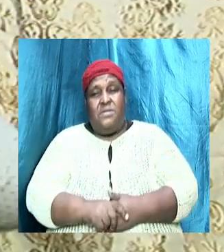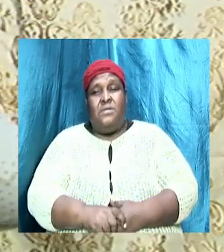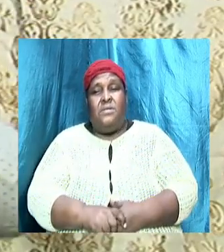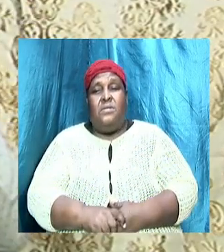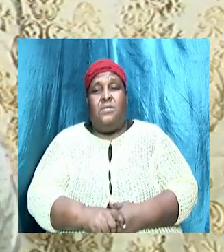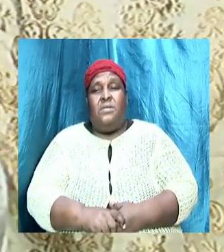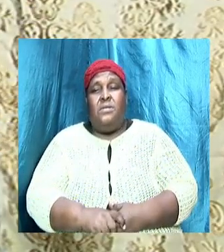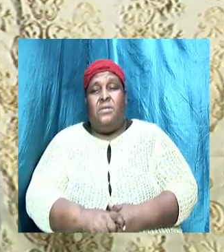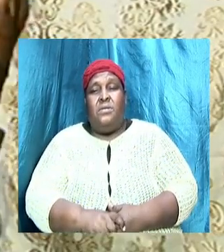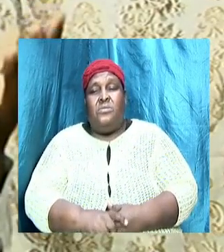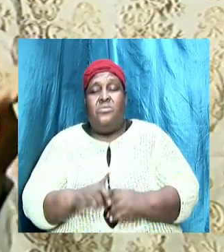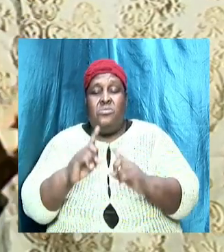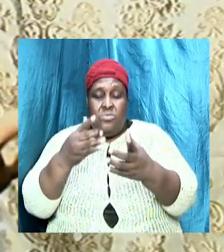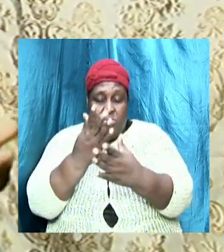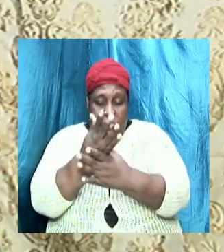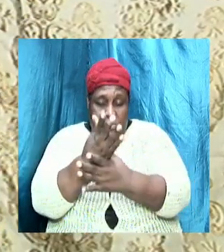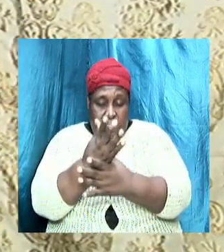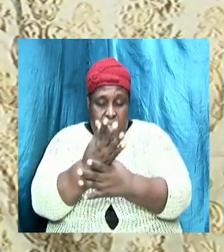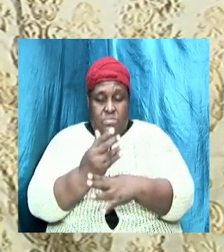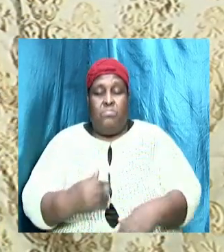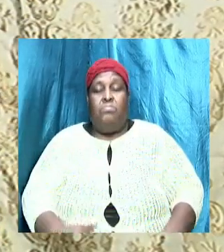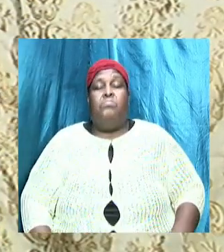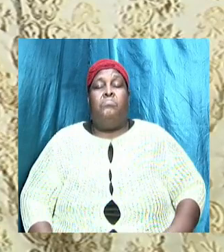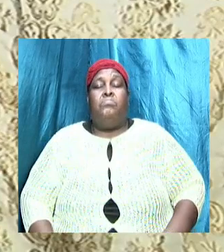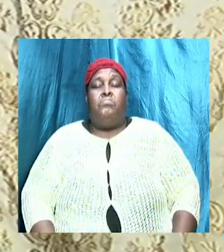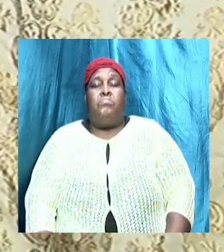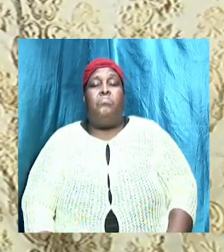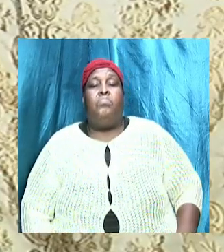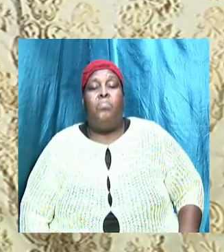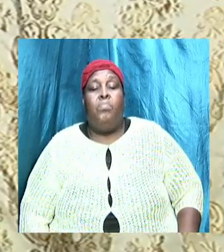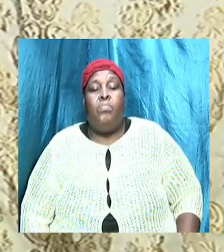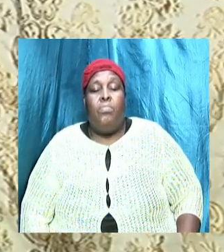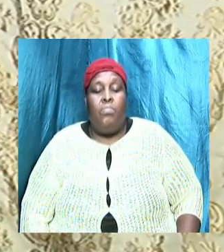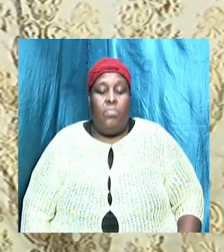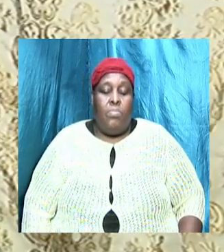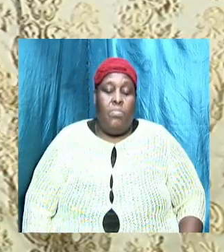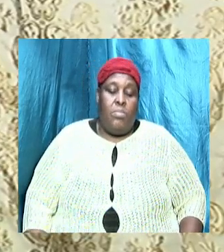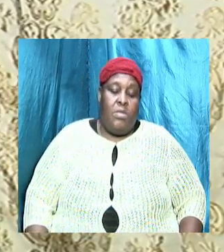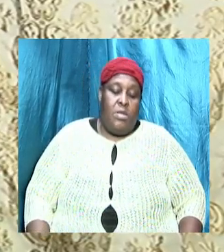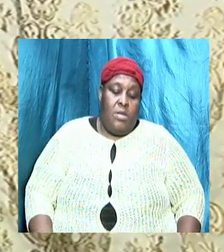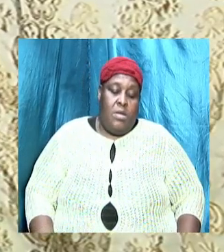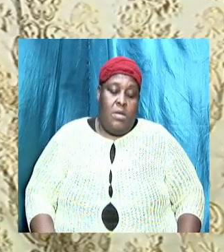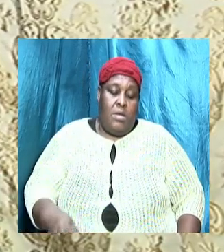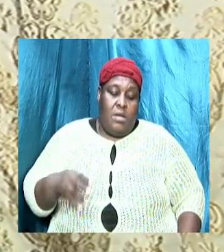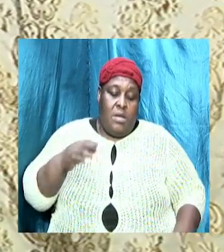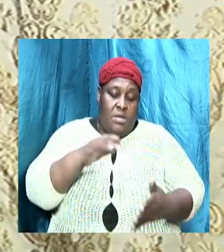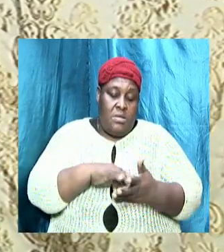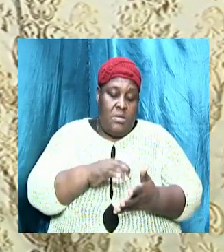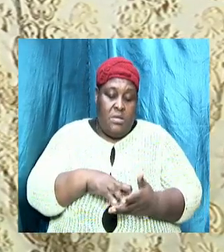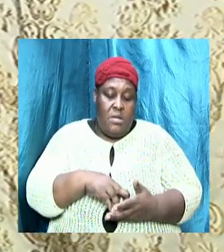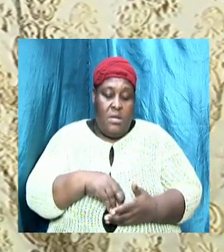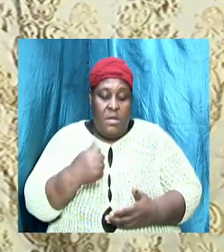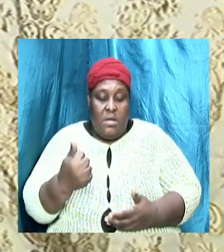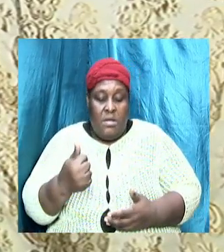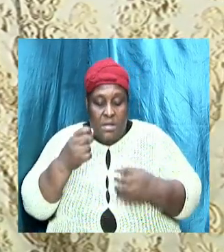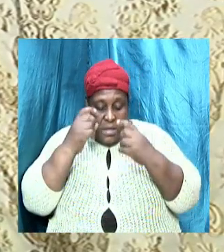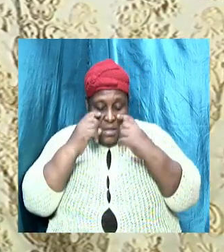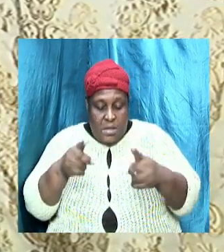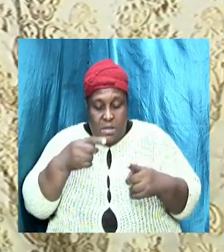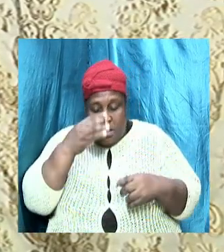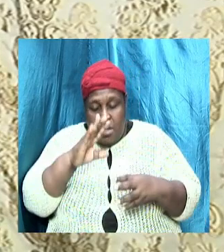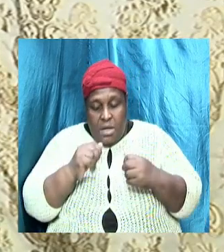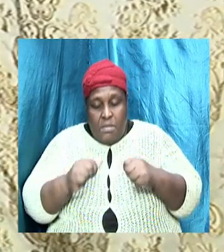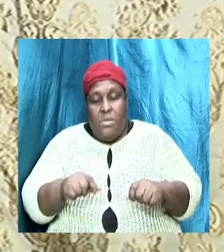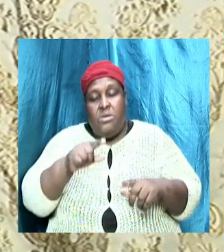going to go through them and then we look at some of the other doctrines so God bless you